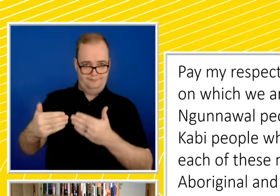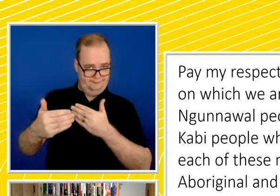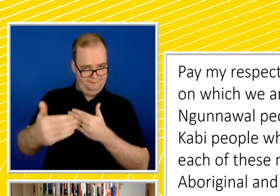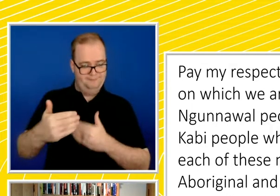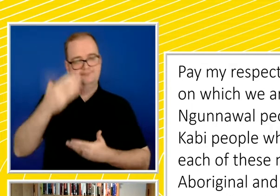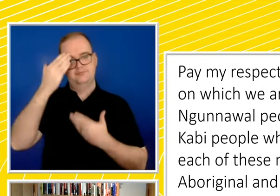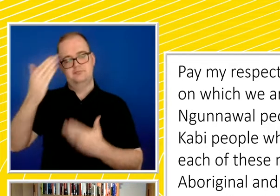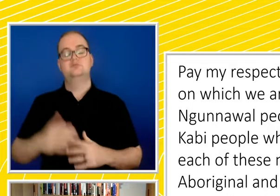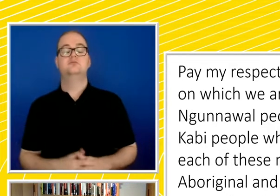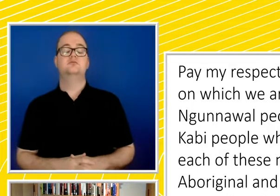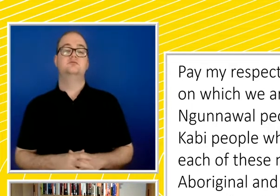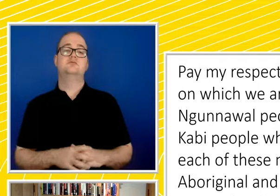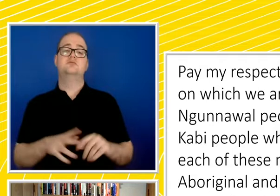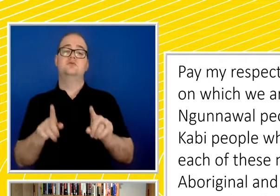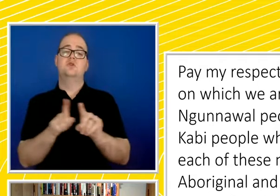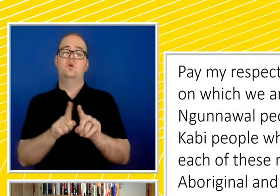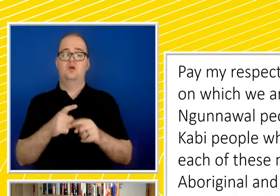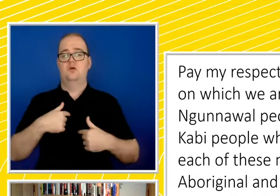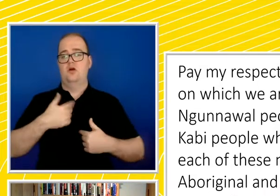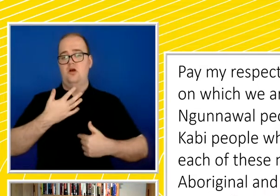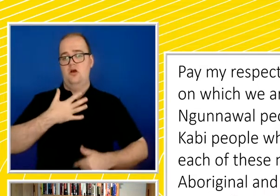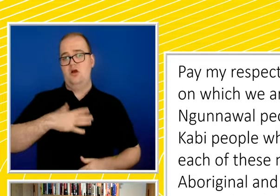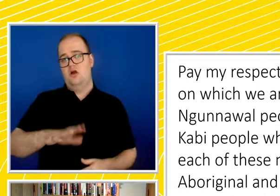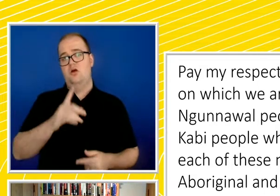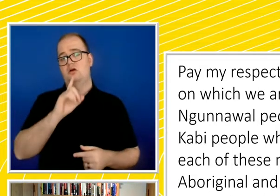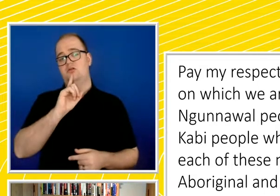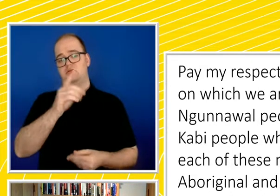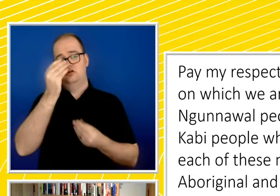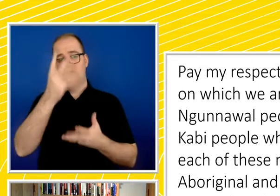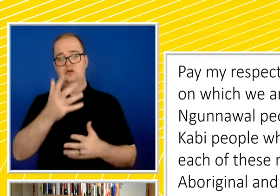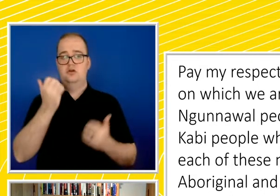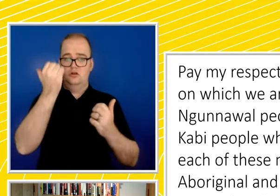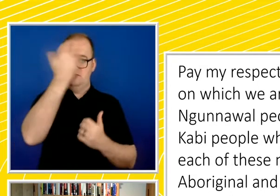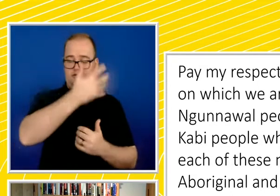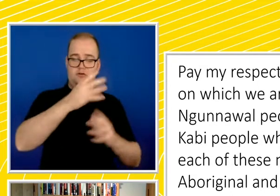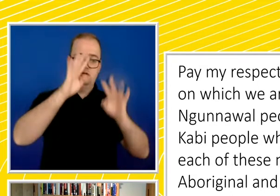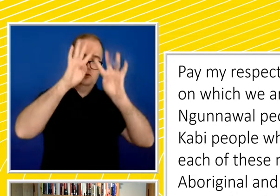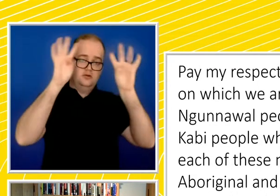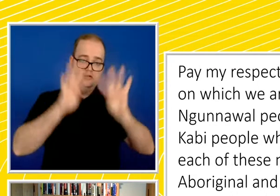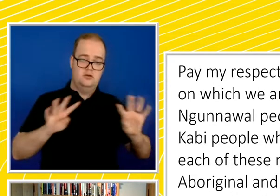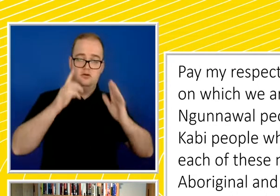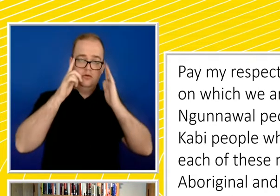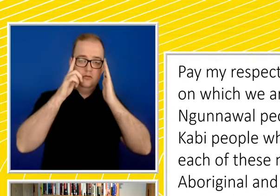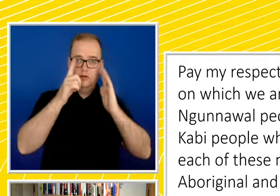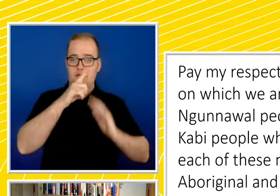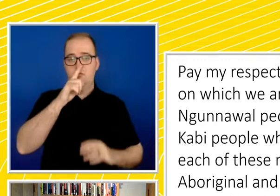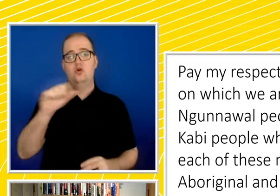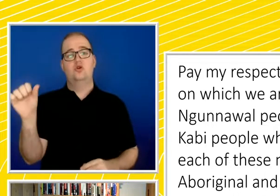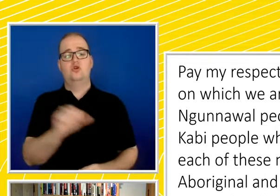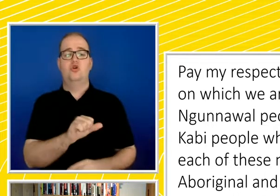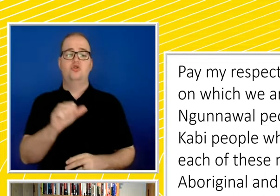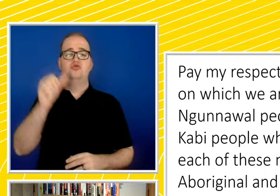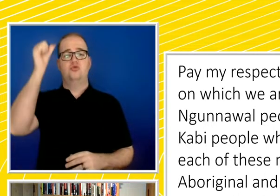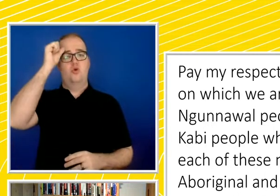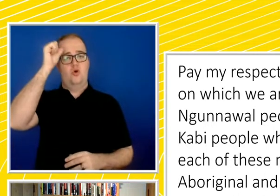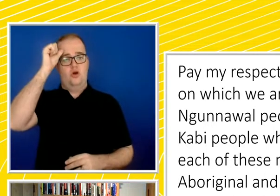I'd also just like to say that Aboriginal and Torres Strait Islander people, indeed everybody, should be aware that this talk contains images and descriptions of